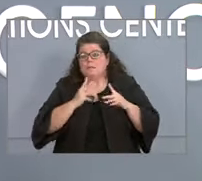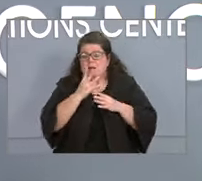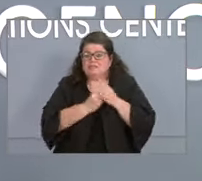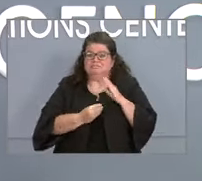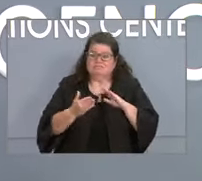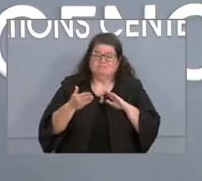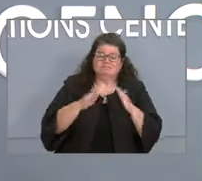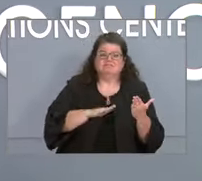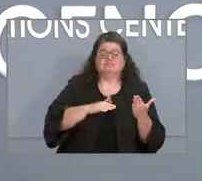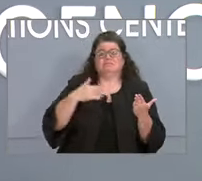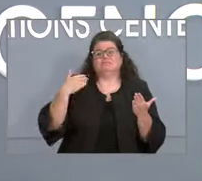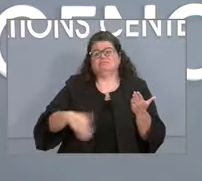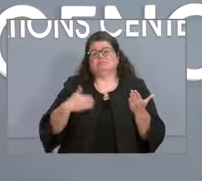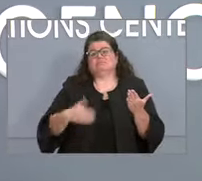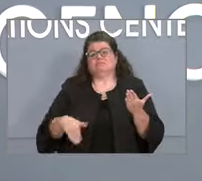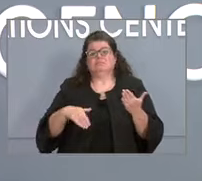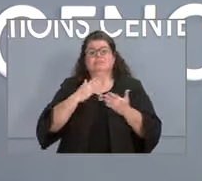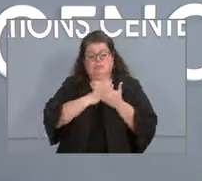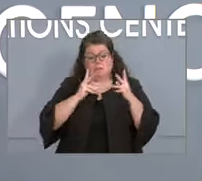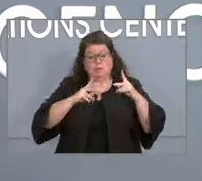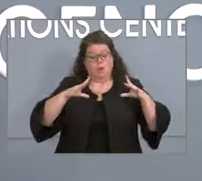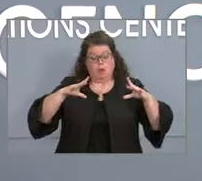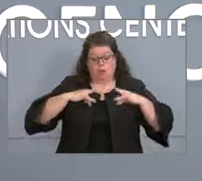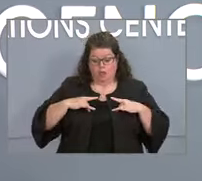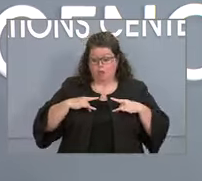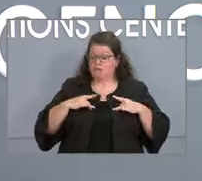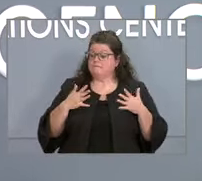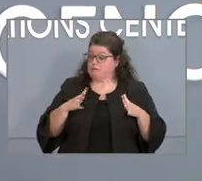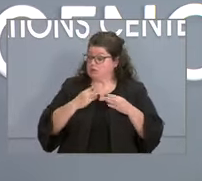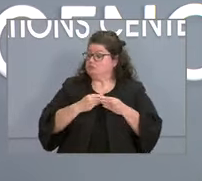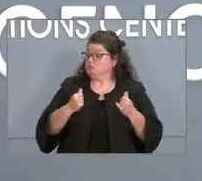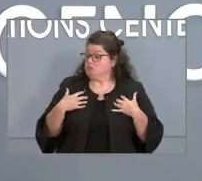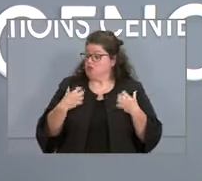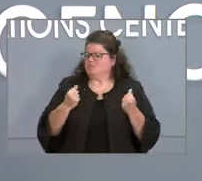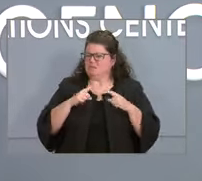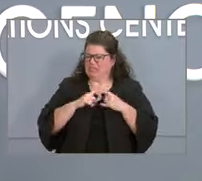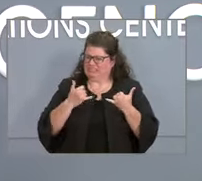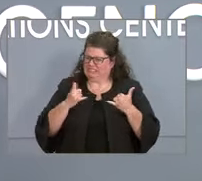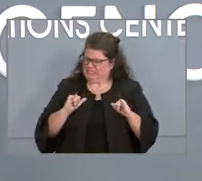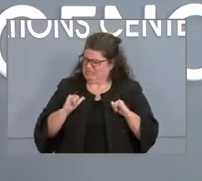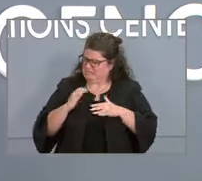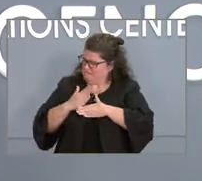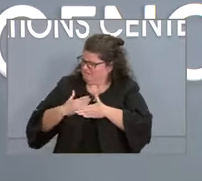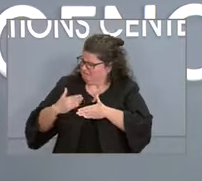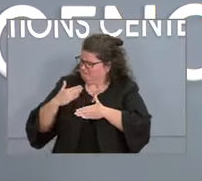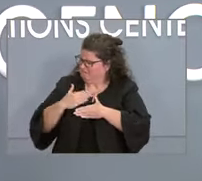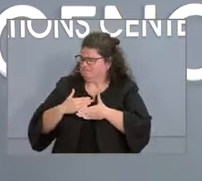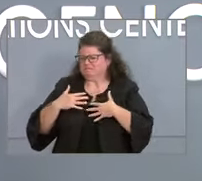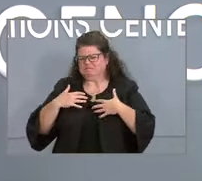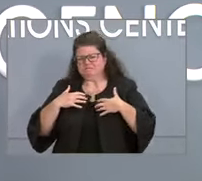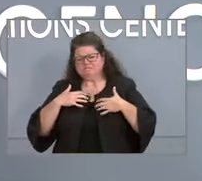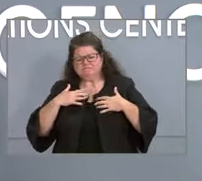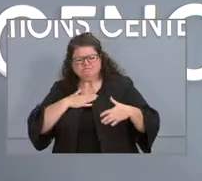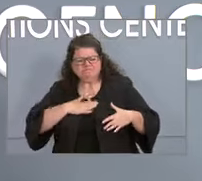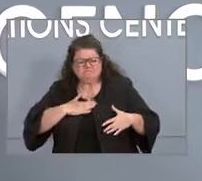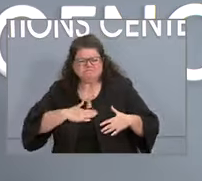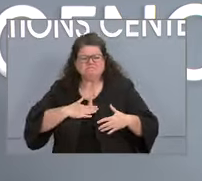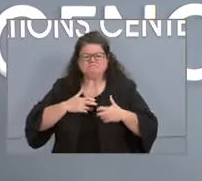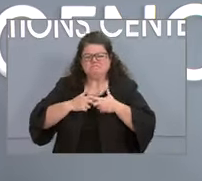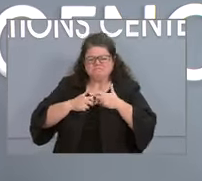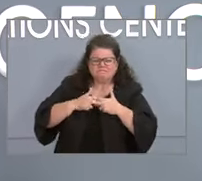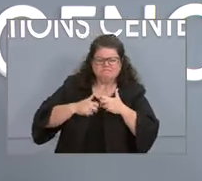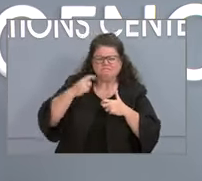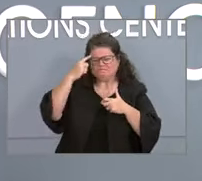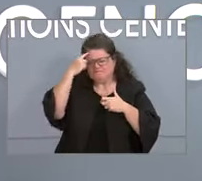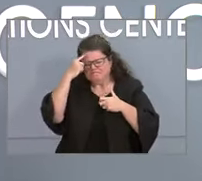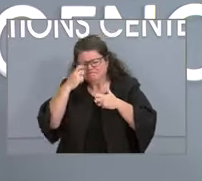ongoing symptoms of COVID even after they recover, and for the families, friends, and communities picking up the pieces. This